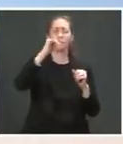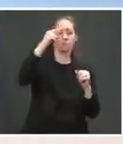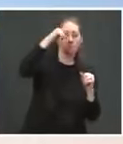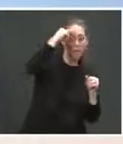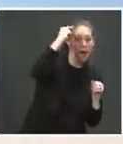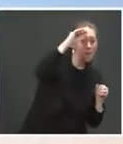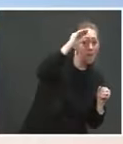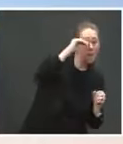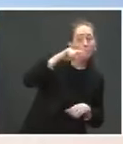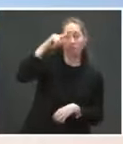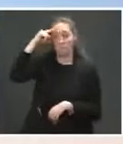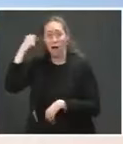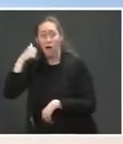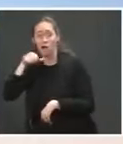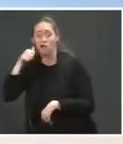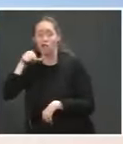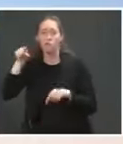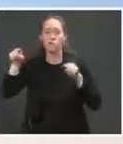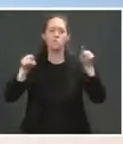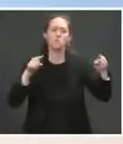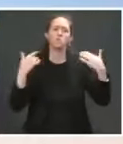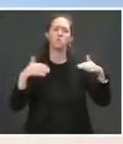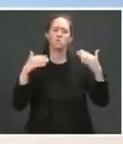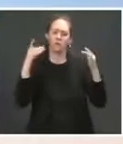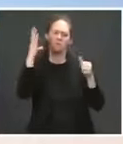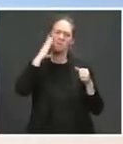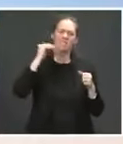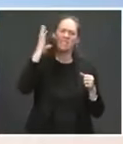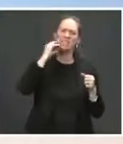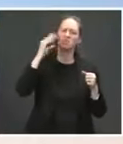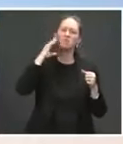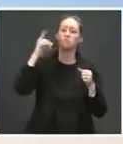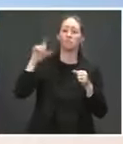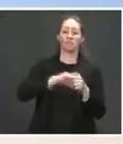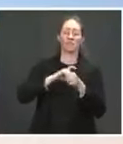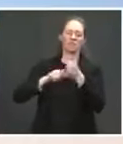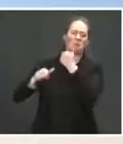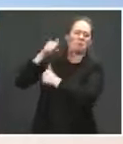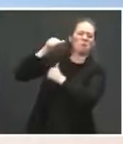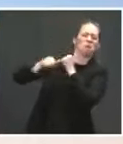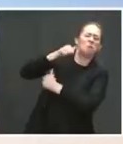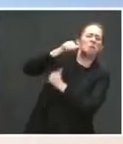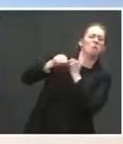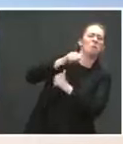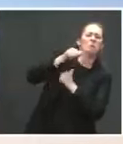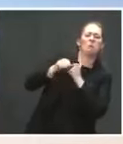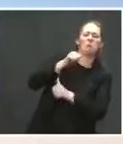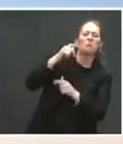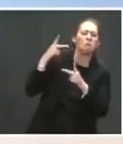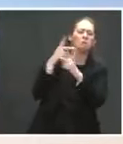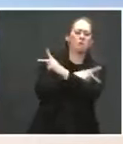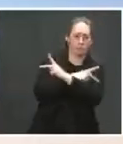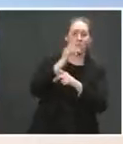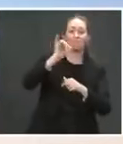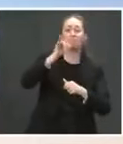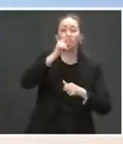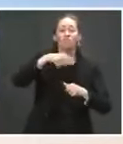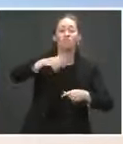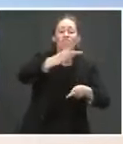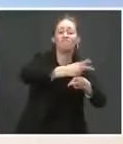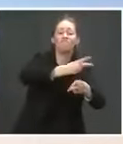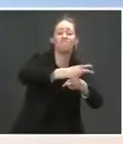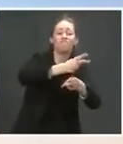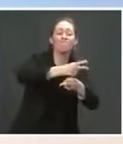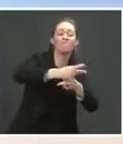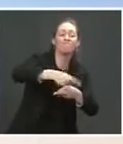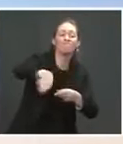police violence. We also know that there are particular vulnerabilities that children in foster care, like Micaiah, face. And her death came,